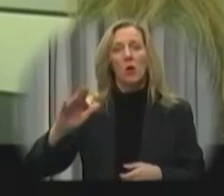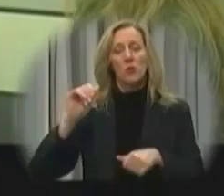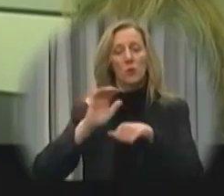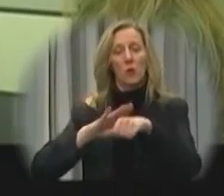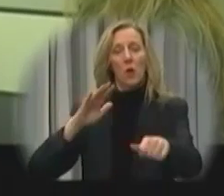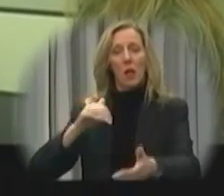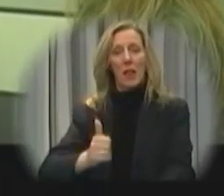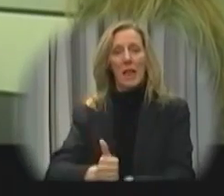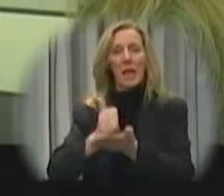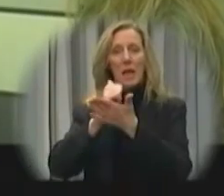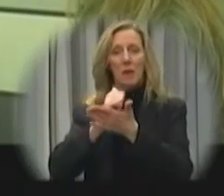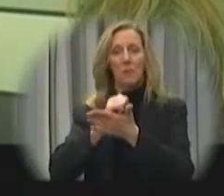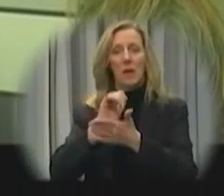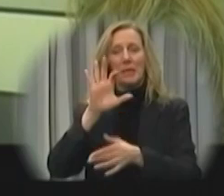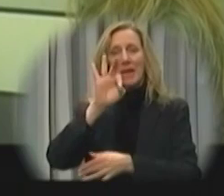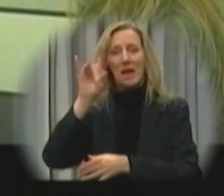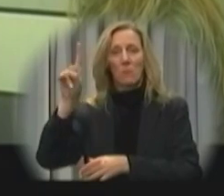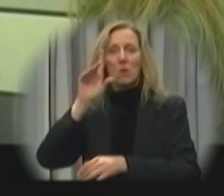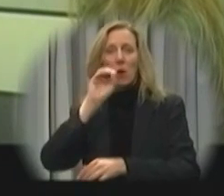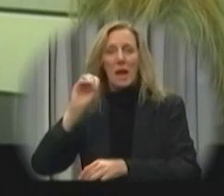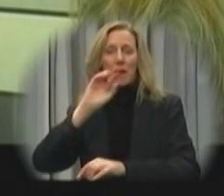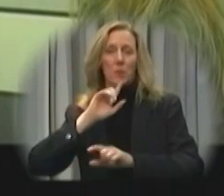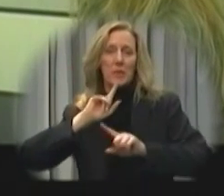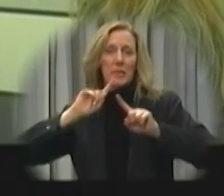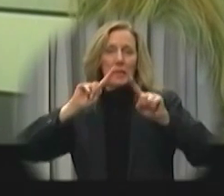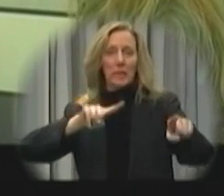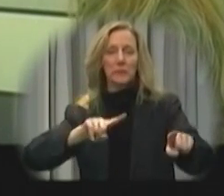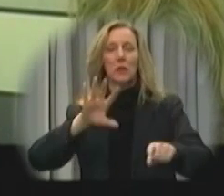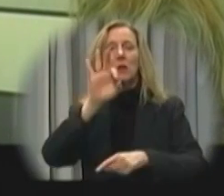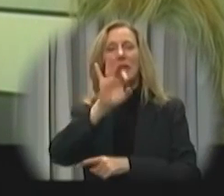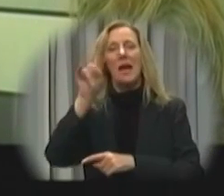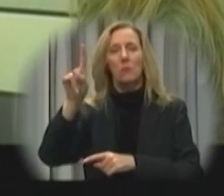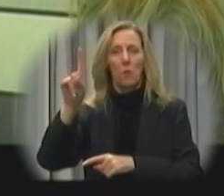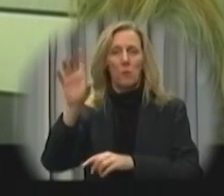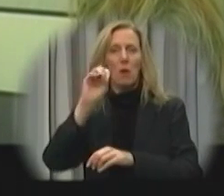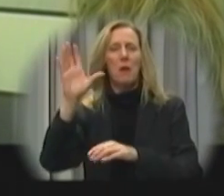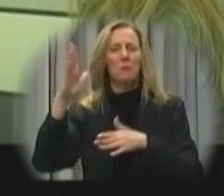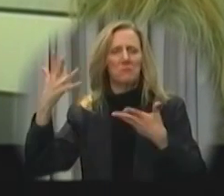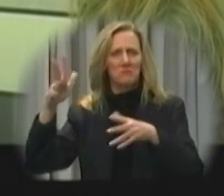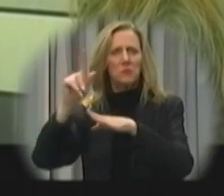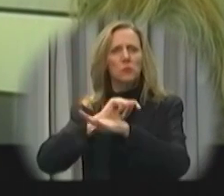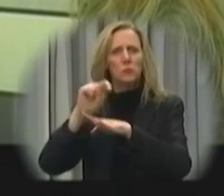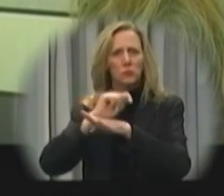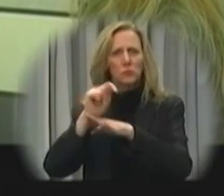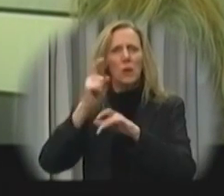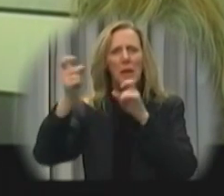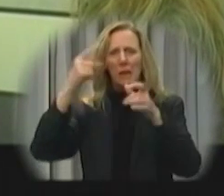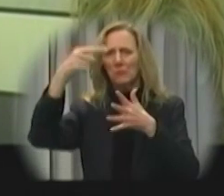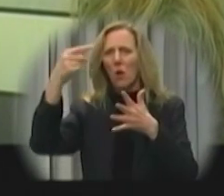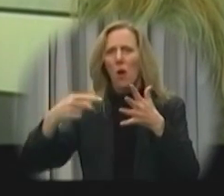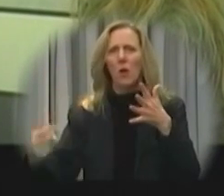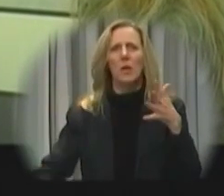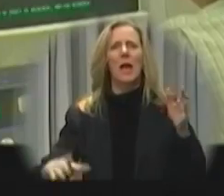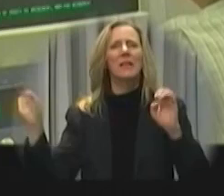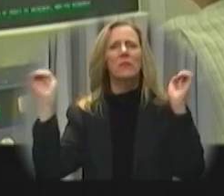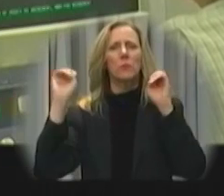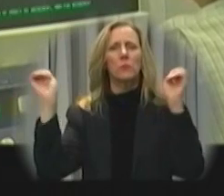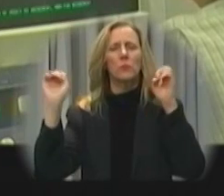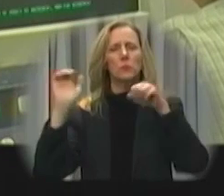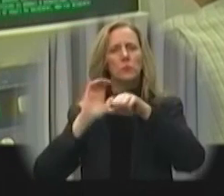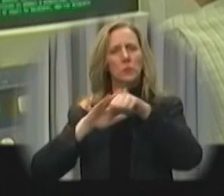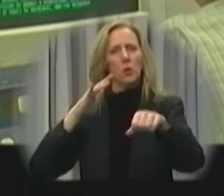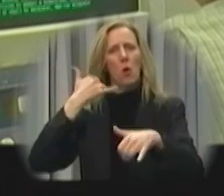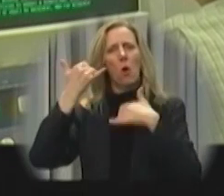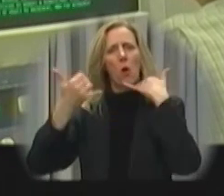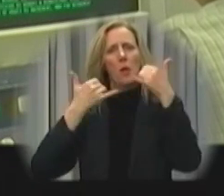Your call for help is answered by a 911 operator. 911 operators are trained to handle all kinds of emergency